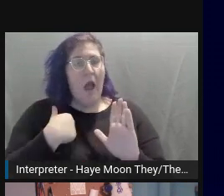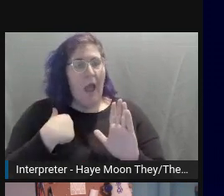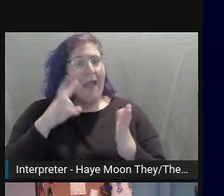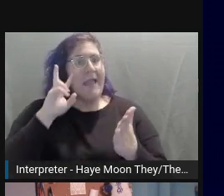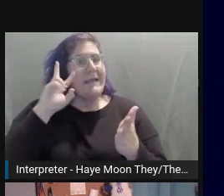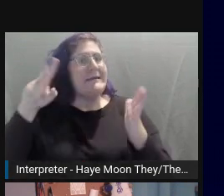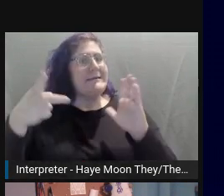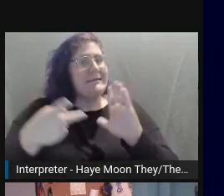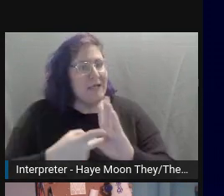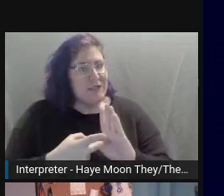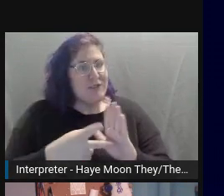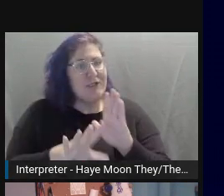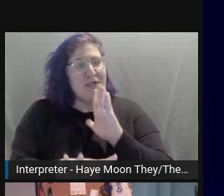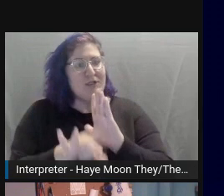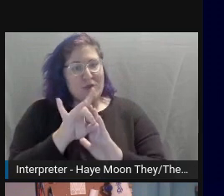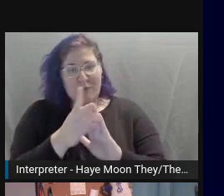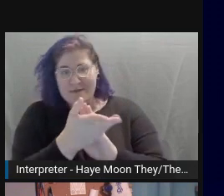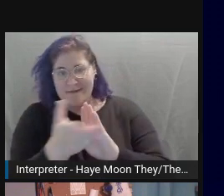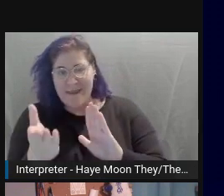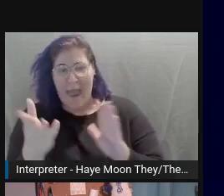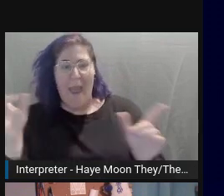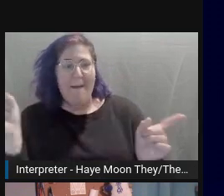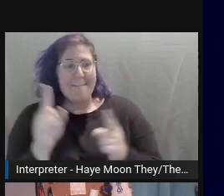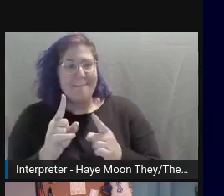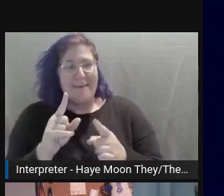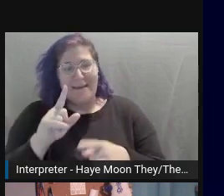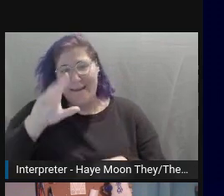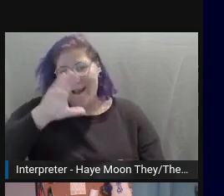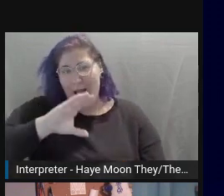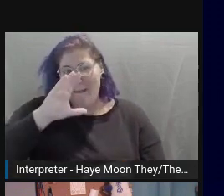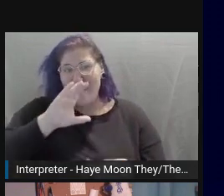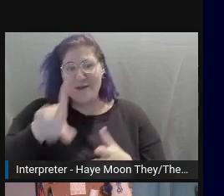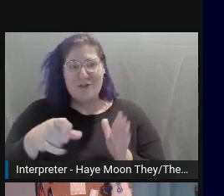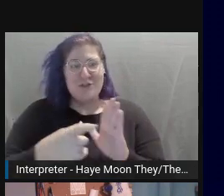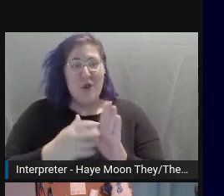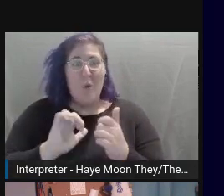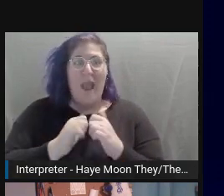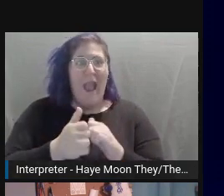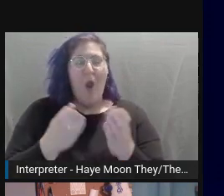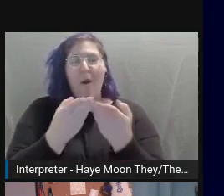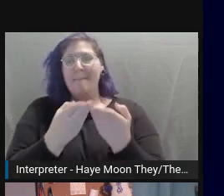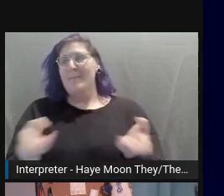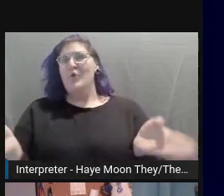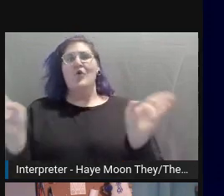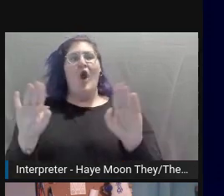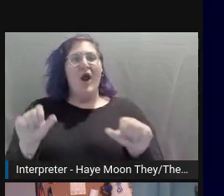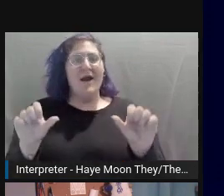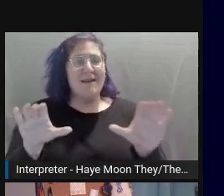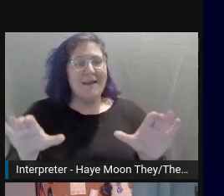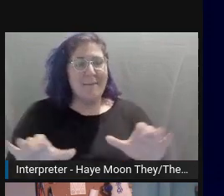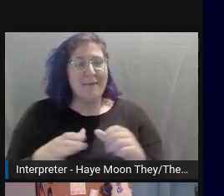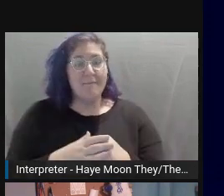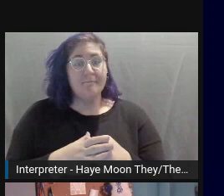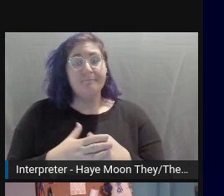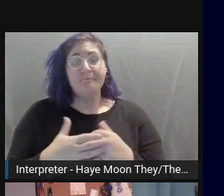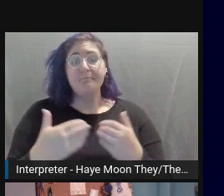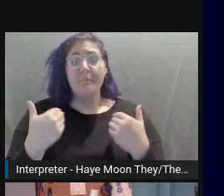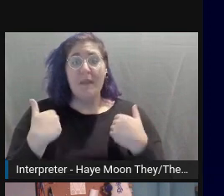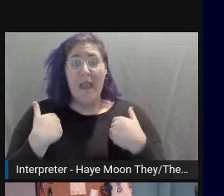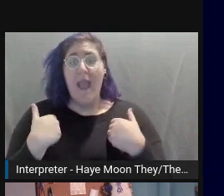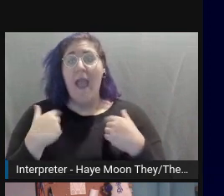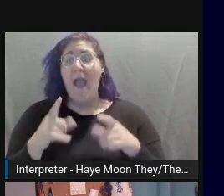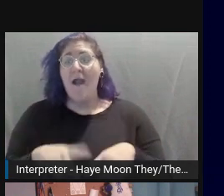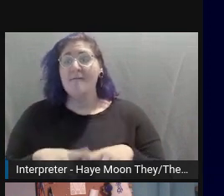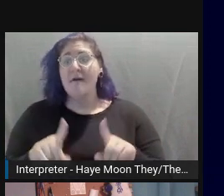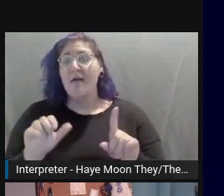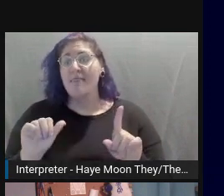a mini comic here to illustrate just how open-ended it can be. I have my alt text for this comic up on the screen